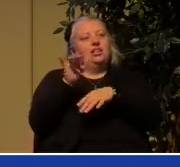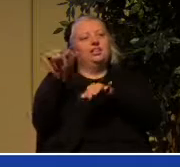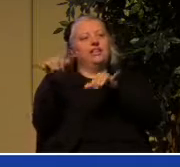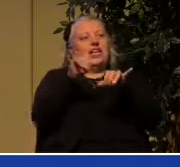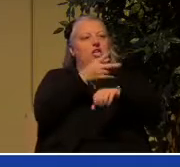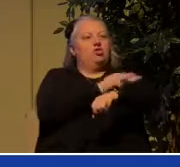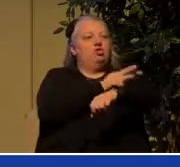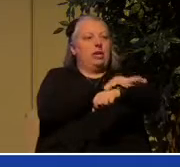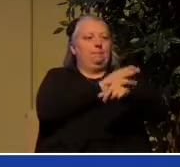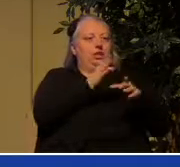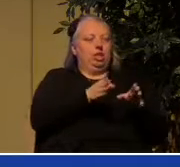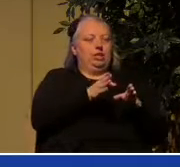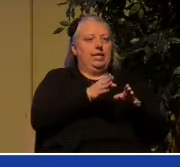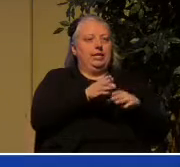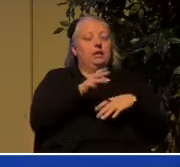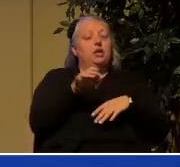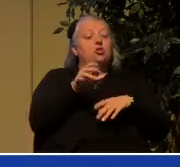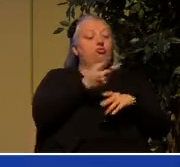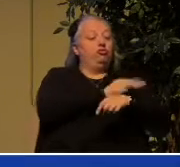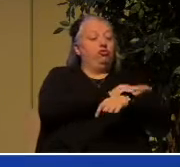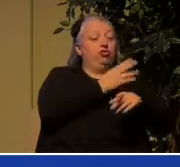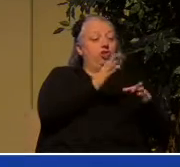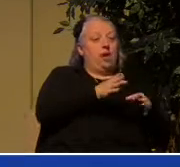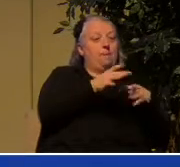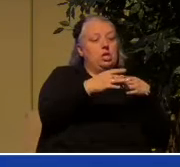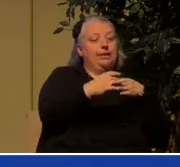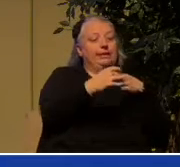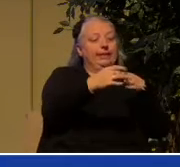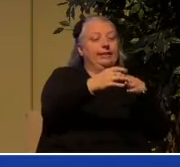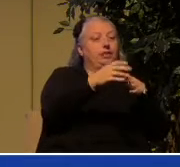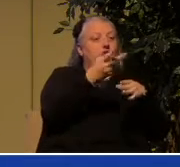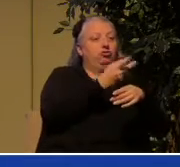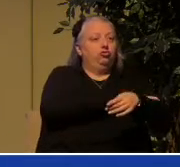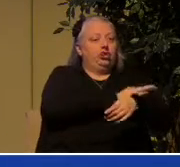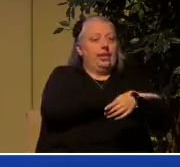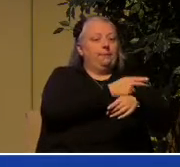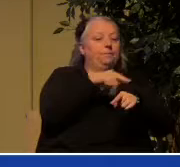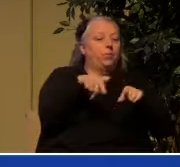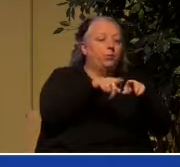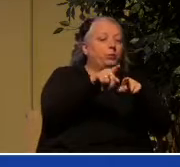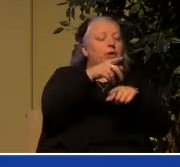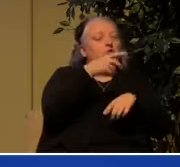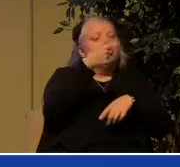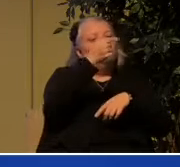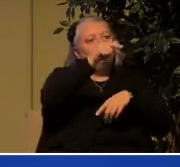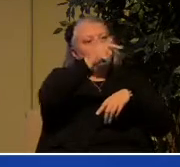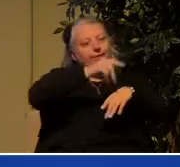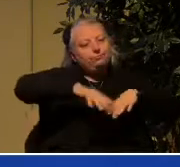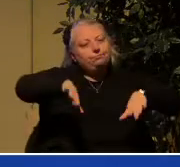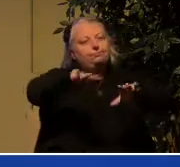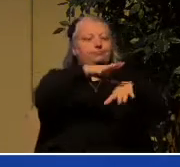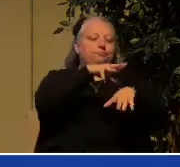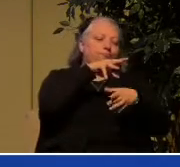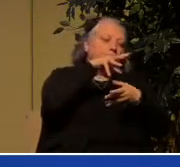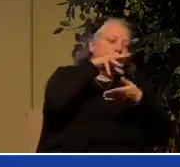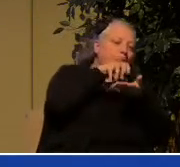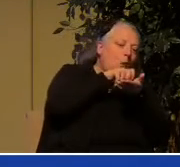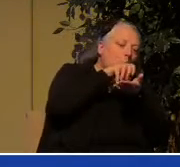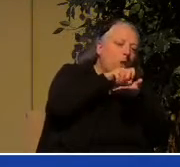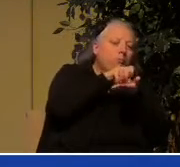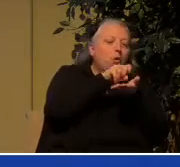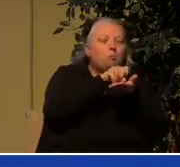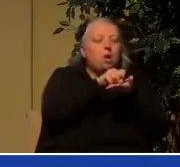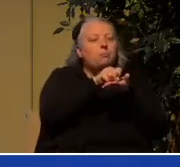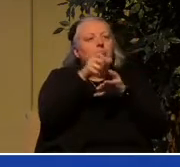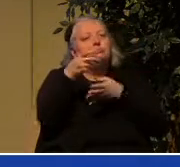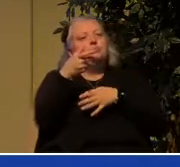leads his sheep to green pastures and beside quiet waters and in the paths of